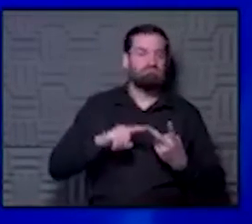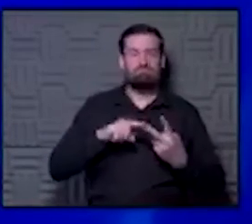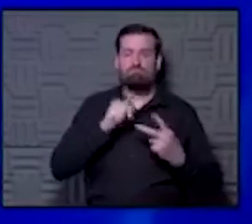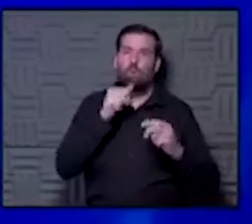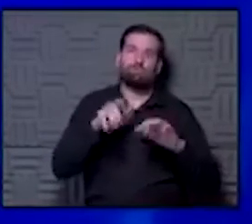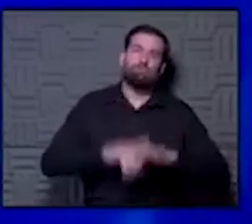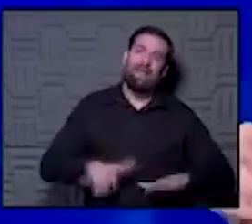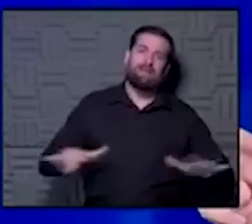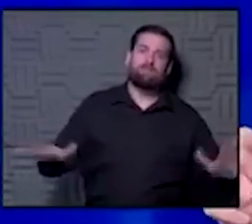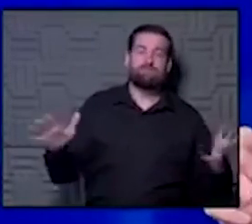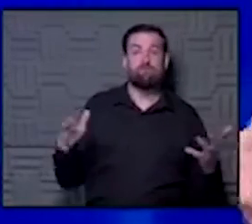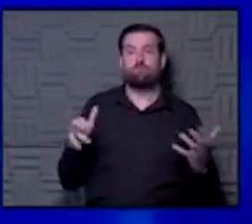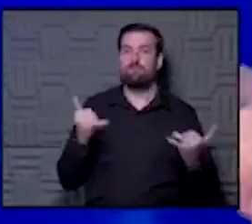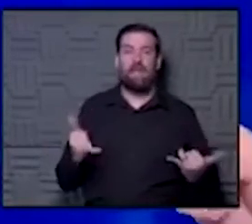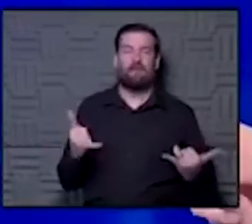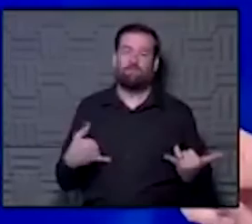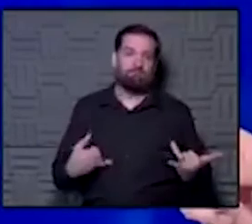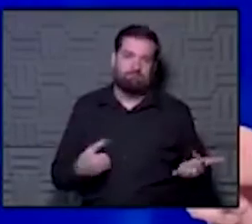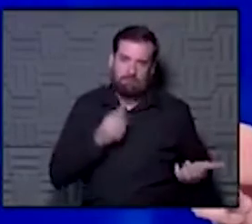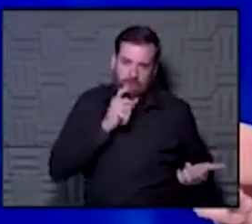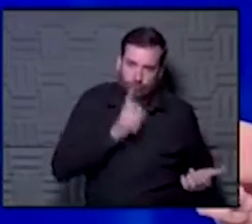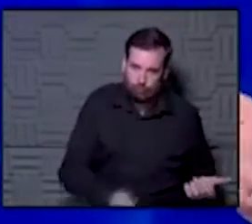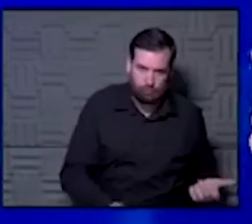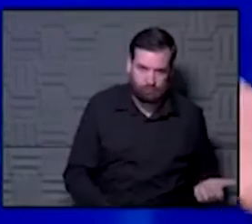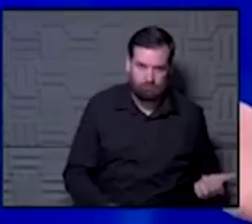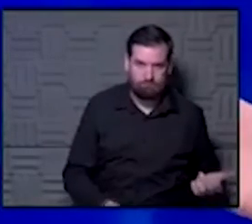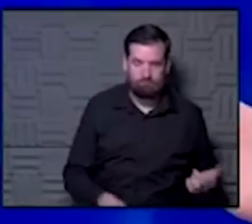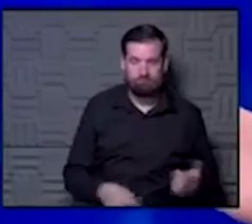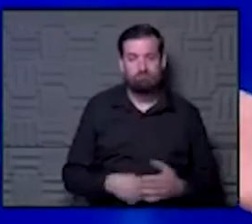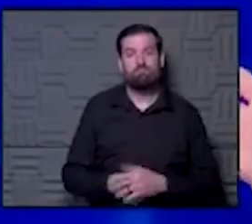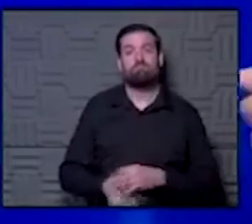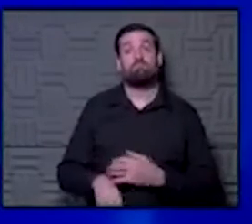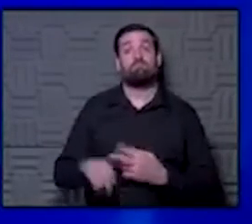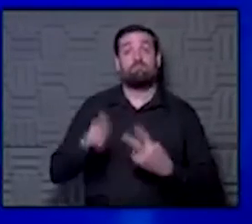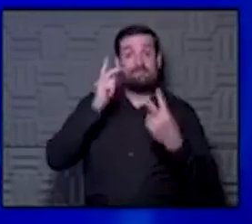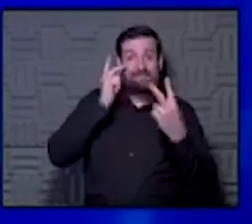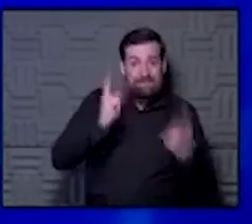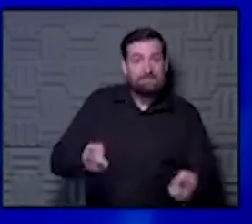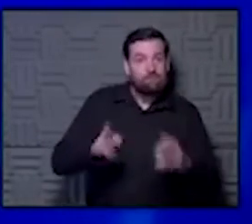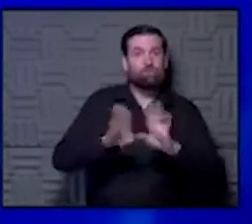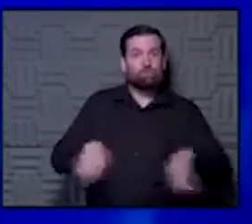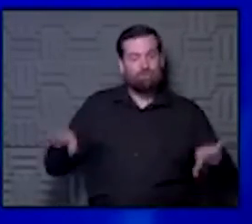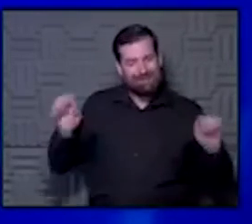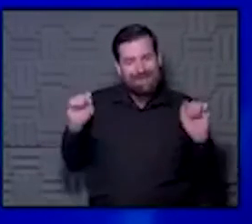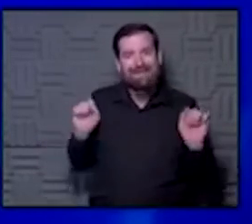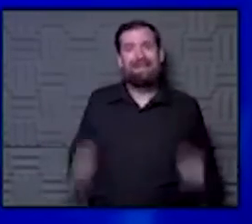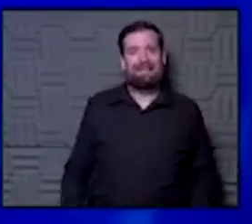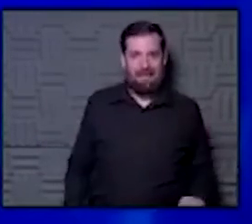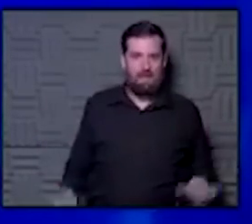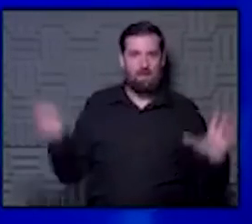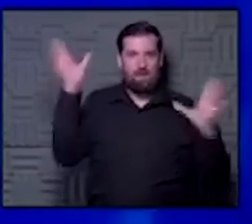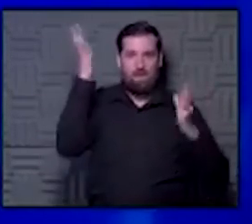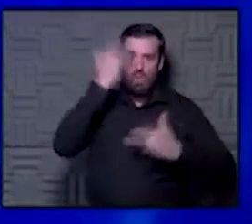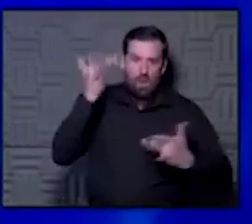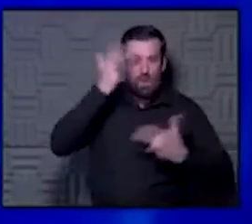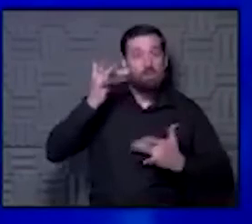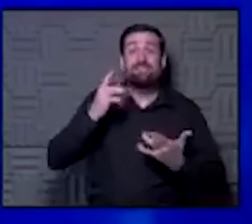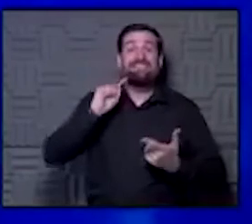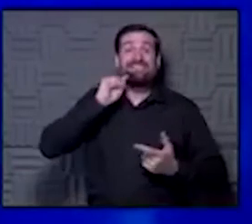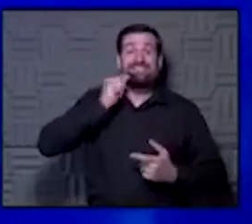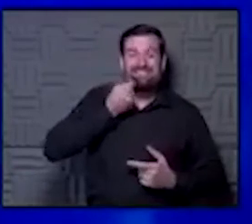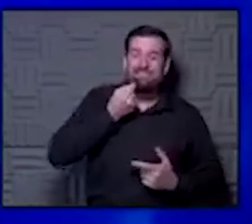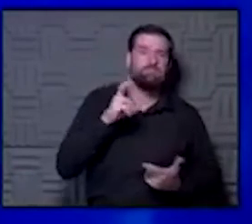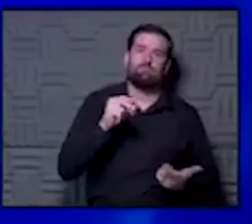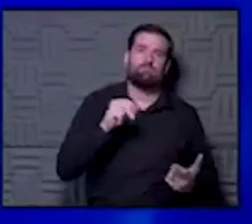and all that's now, all that's not true anymore, right? Because that we're seeing is that actually children do get it. They don't usually get as sick as adults,